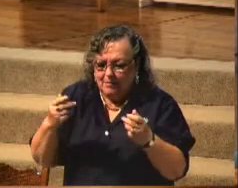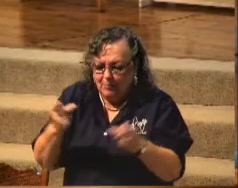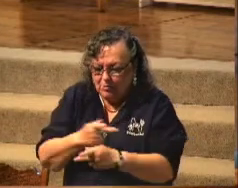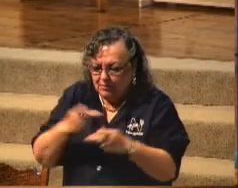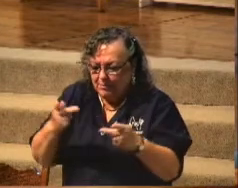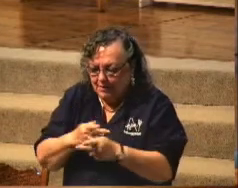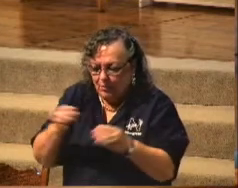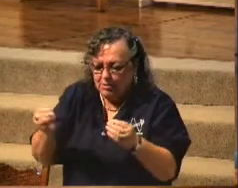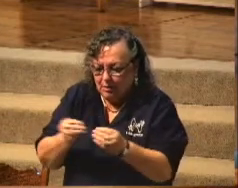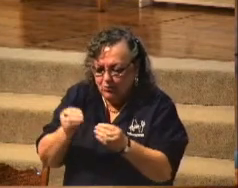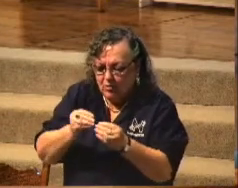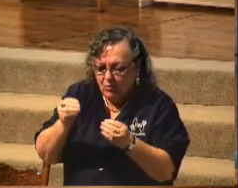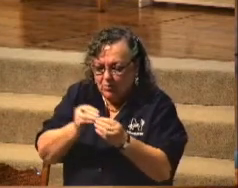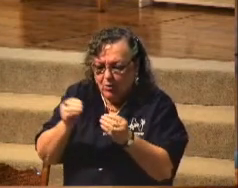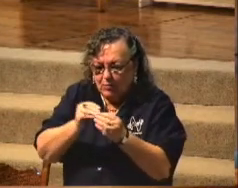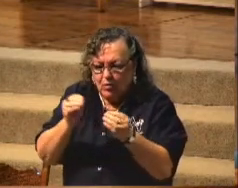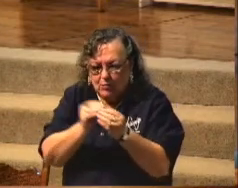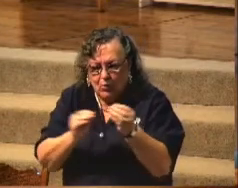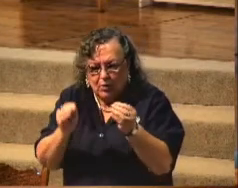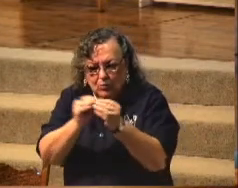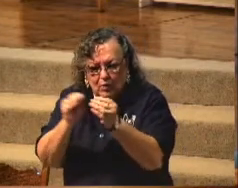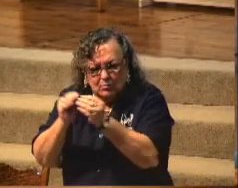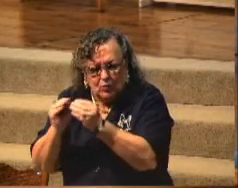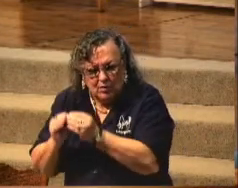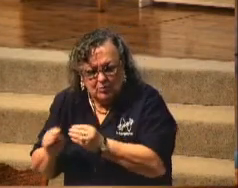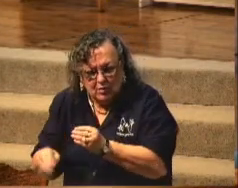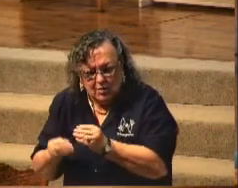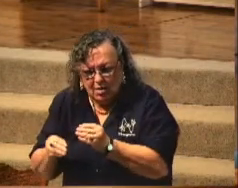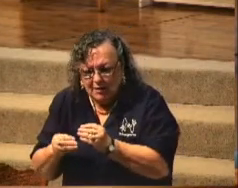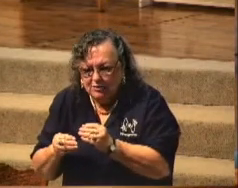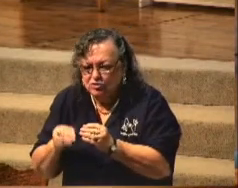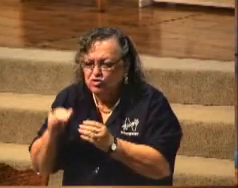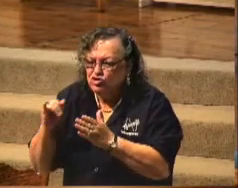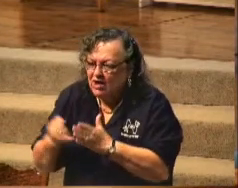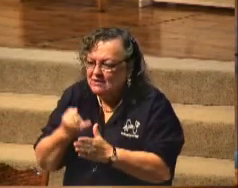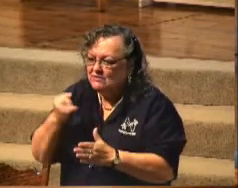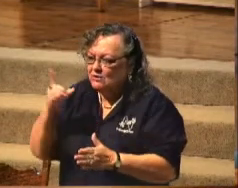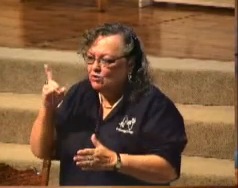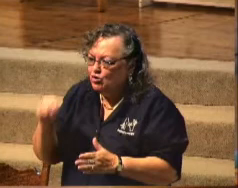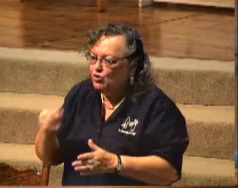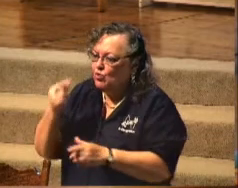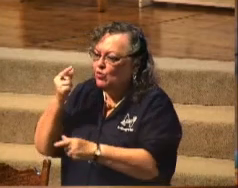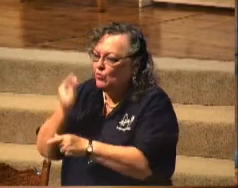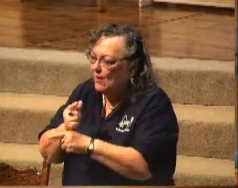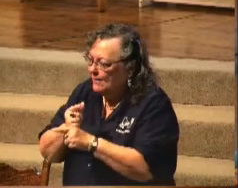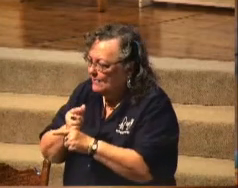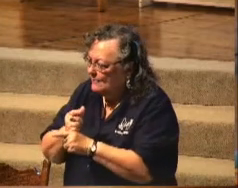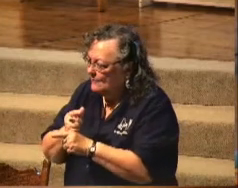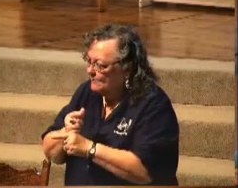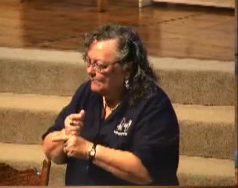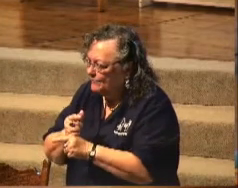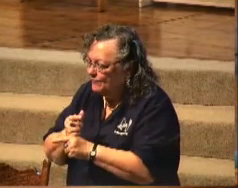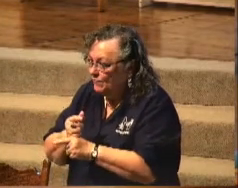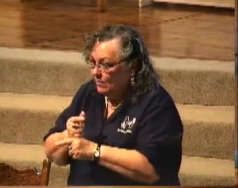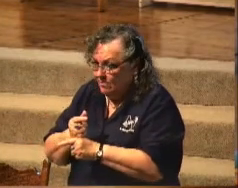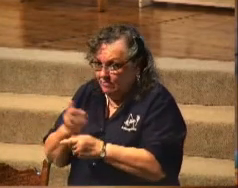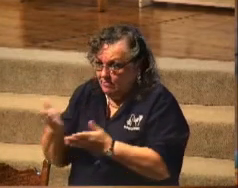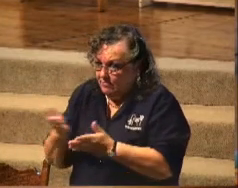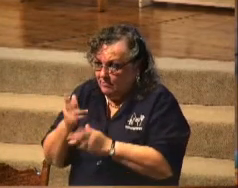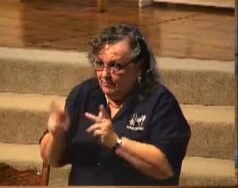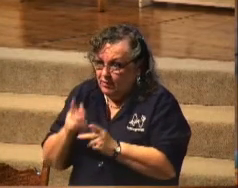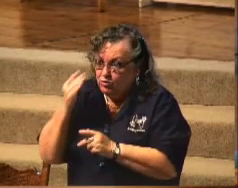multiplying it. Just do right. Therefore, to him that knoweth to do good